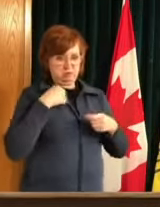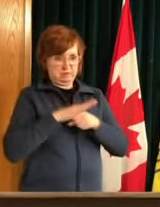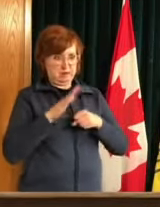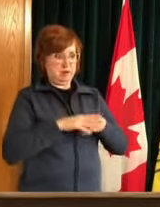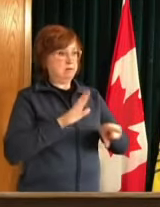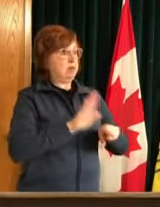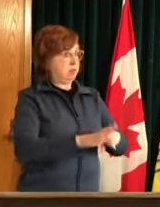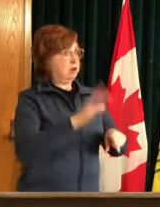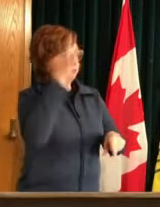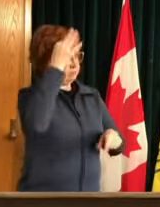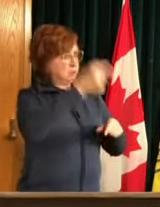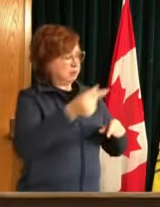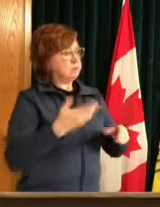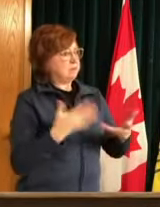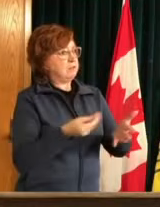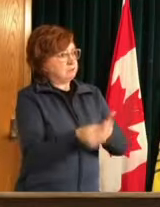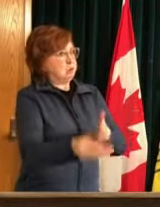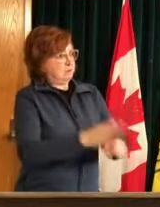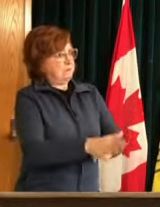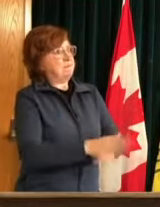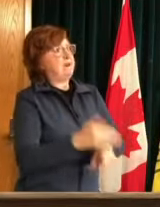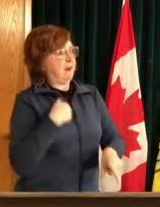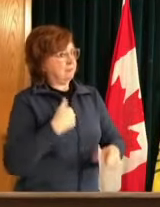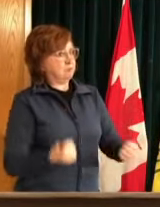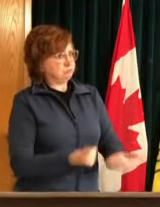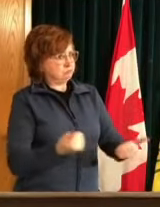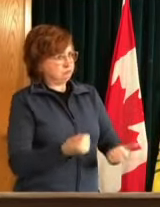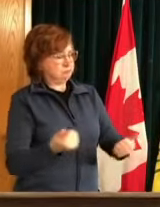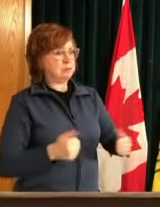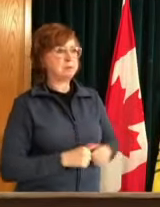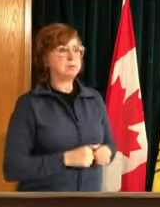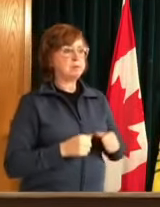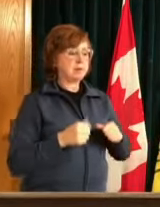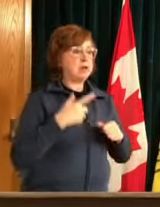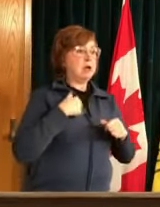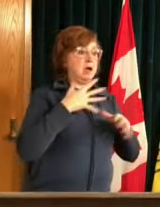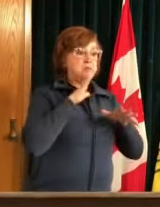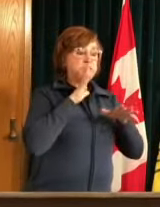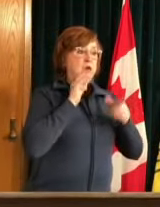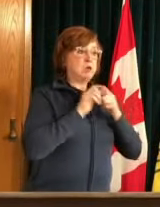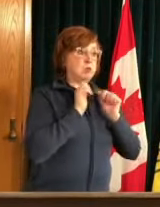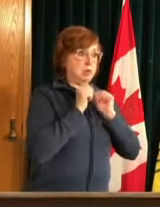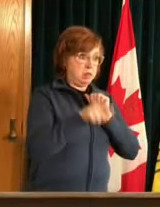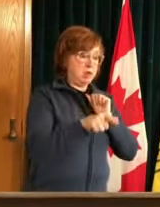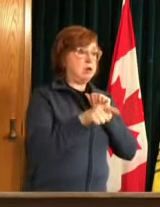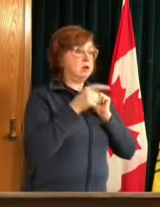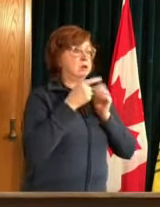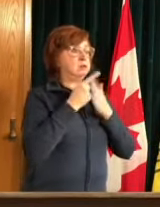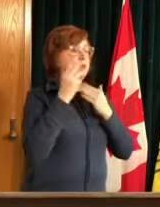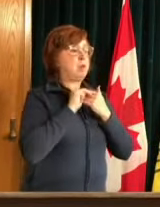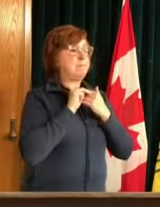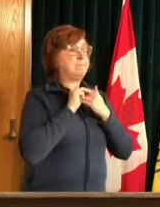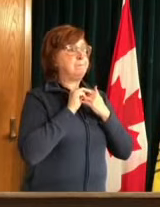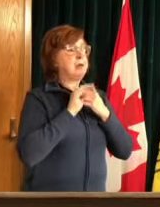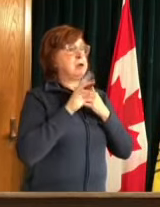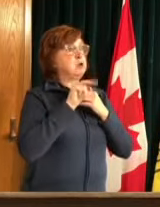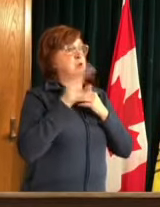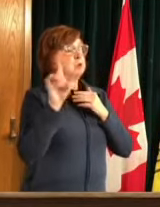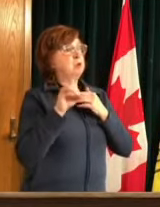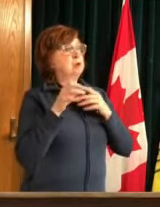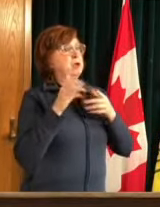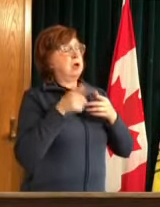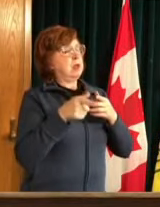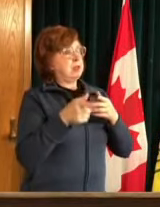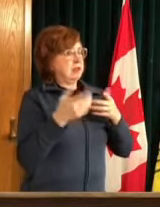we also we also discussed the relative success of the vaccination program in north dakota their cases peaked at over